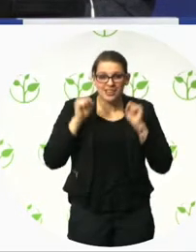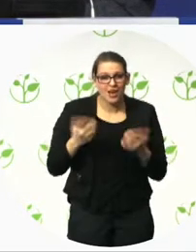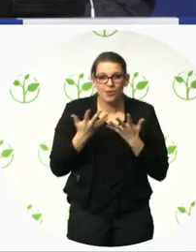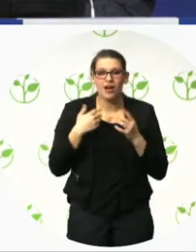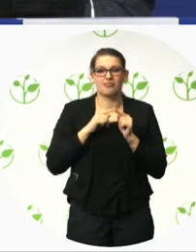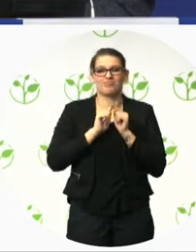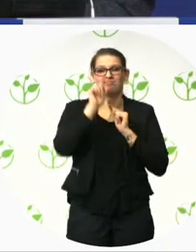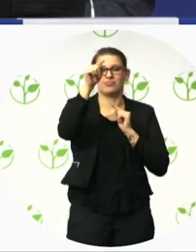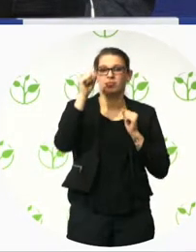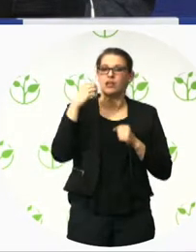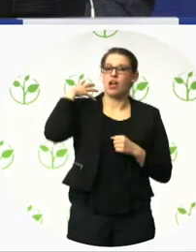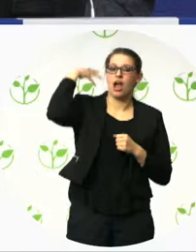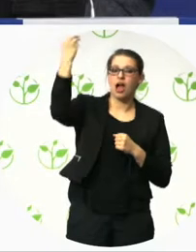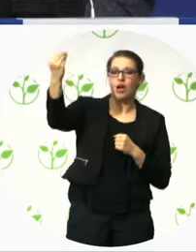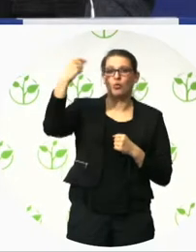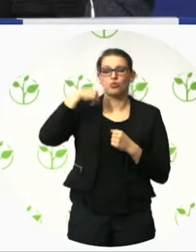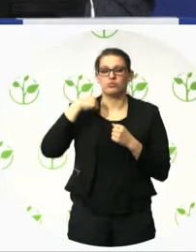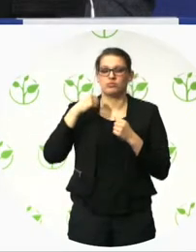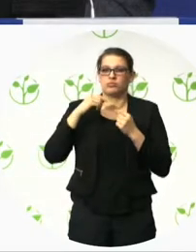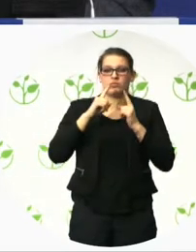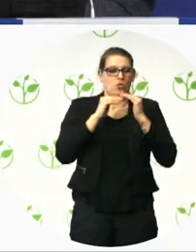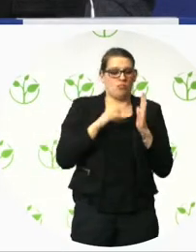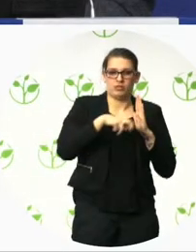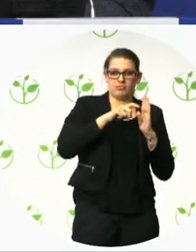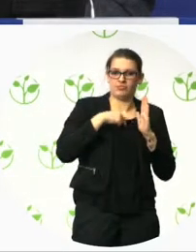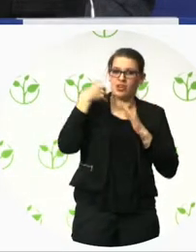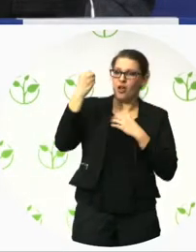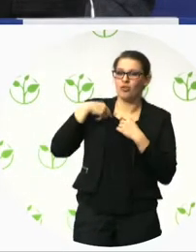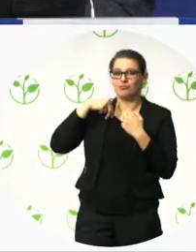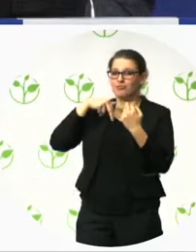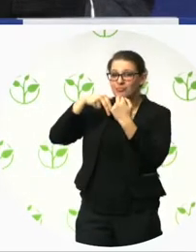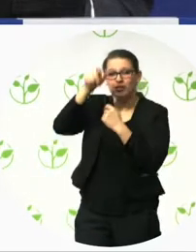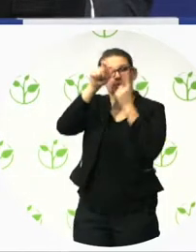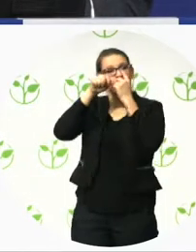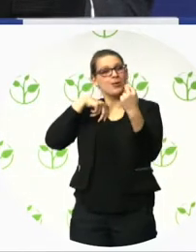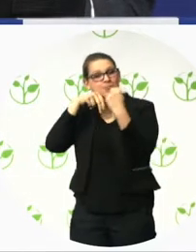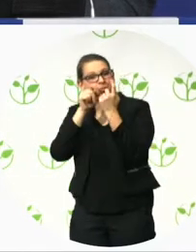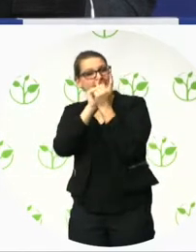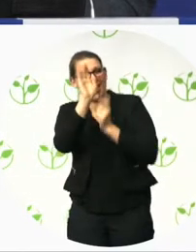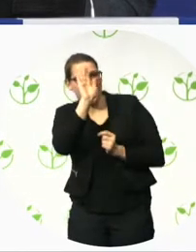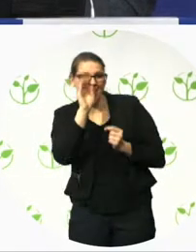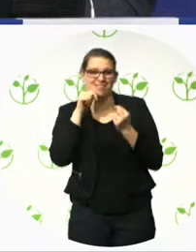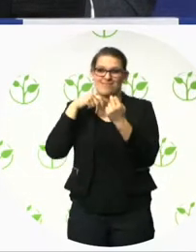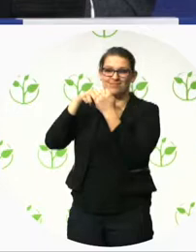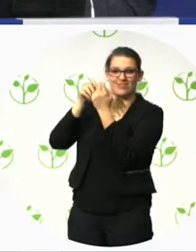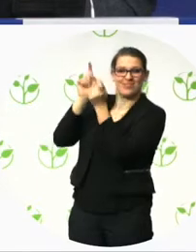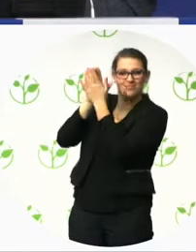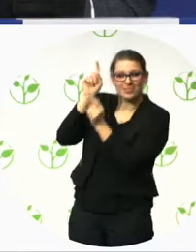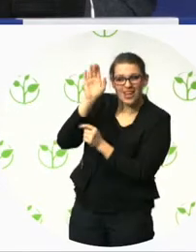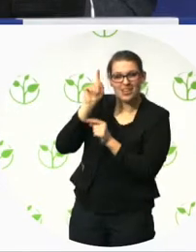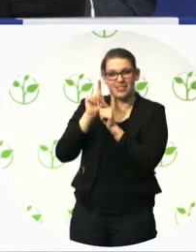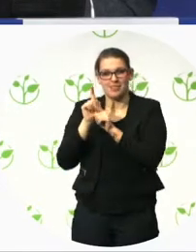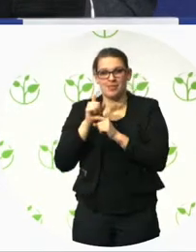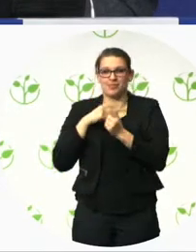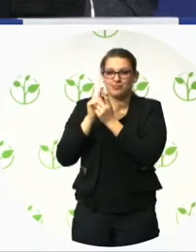physical condition and health for all in a climate friendly way. They are also inspired to think universal